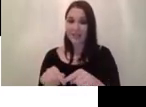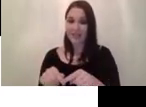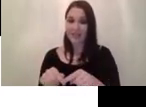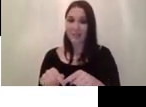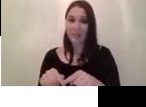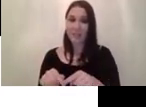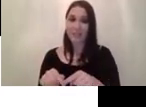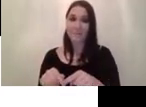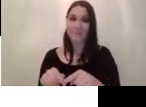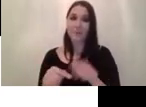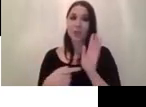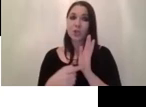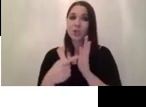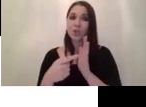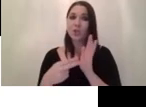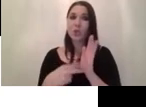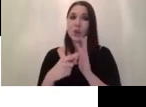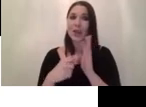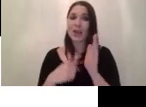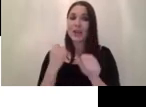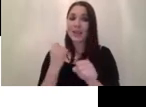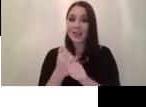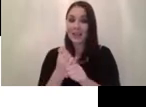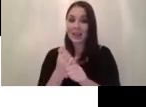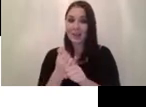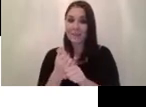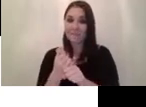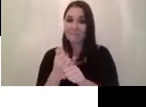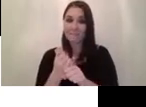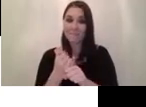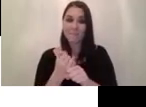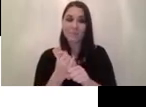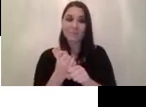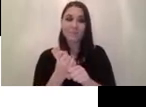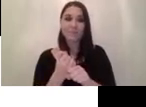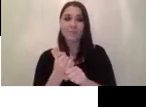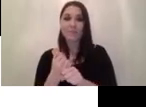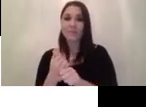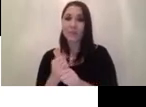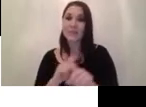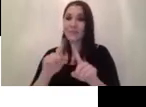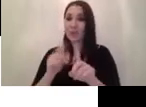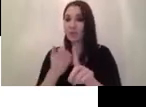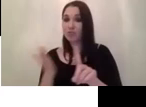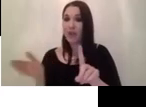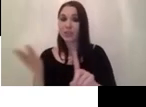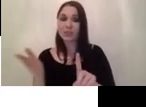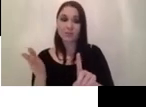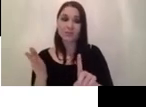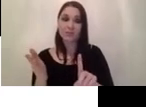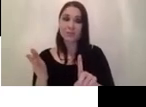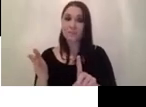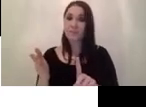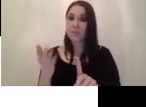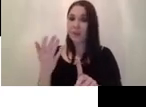tuning is sometimes prone to overfit your model to a certain uh direction um but i think